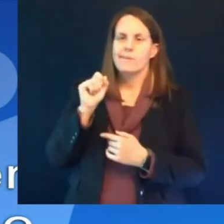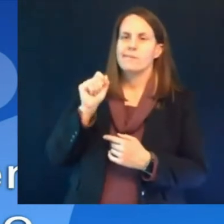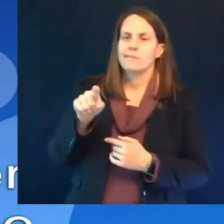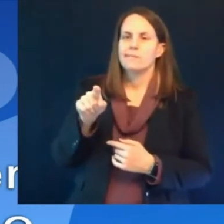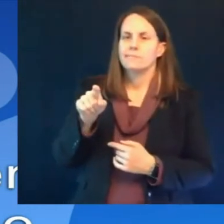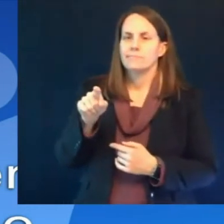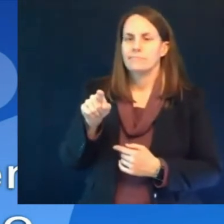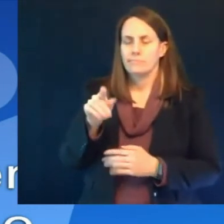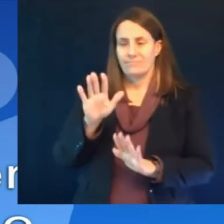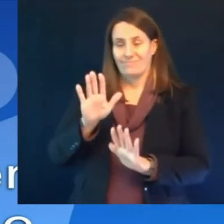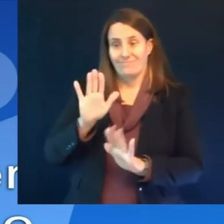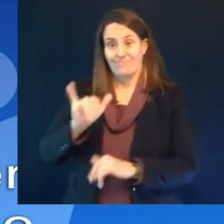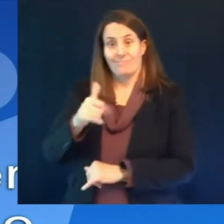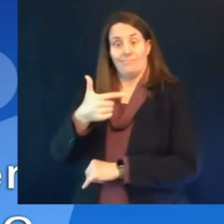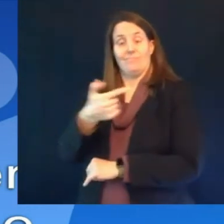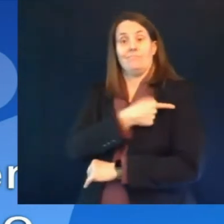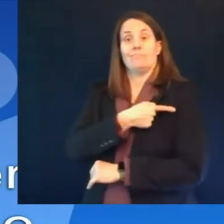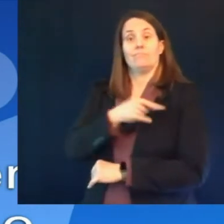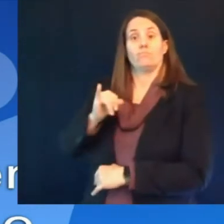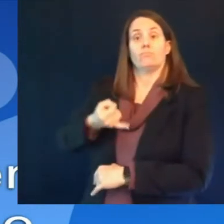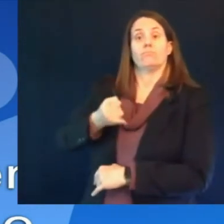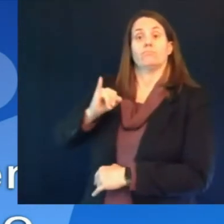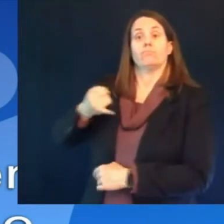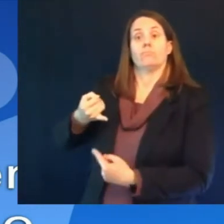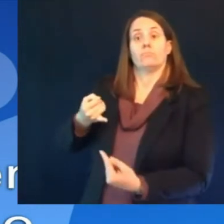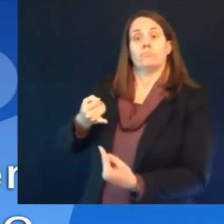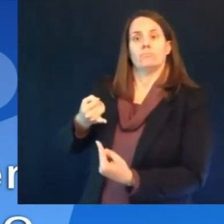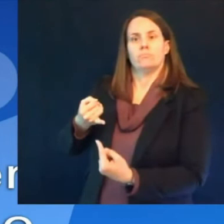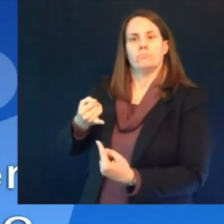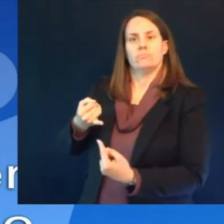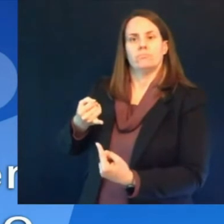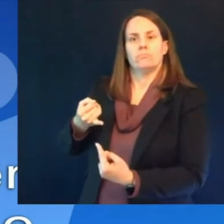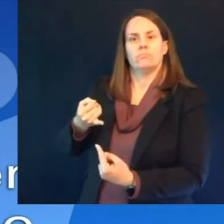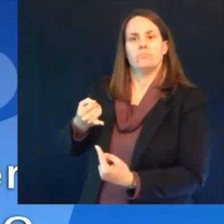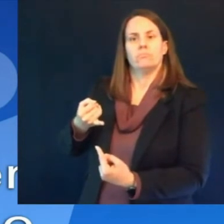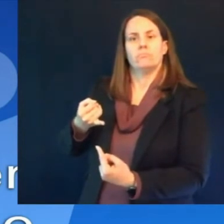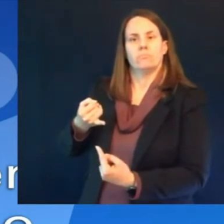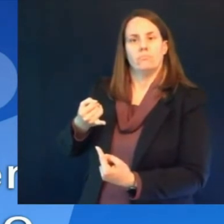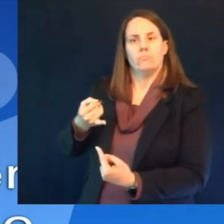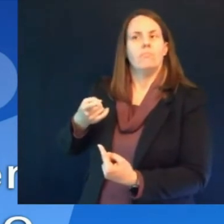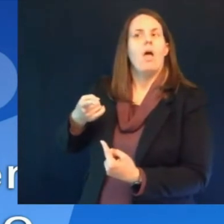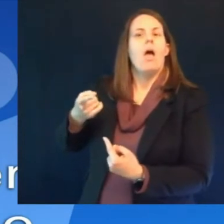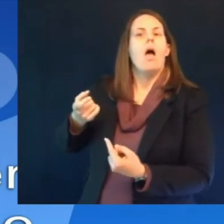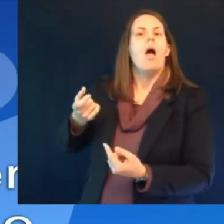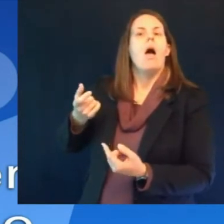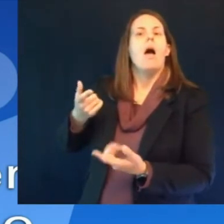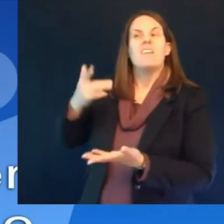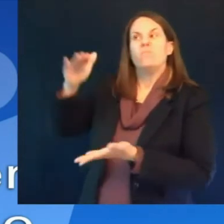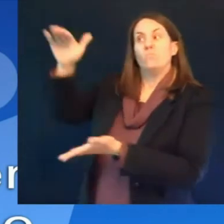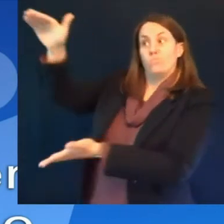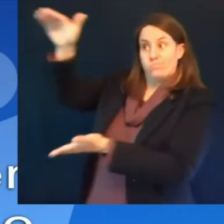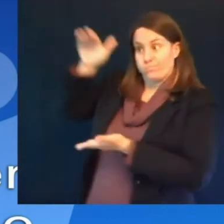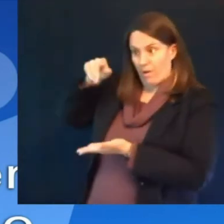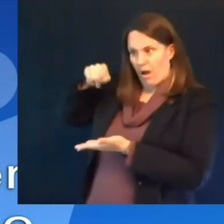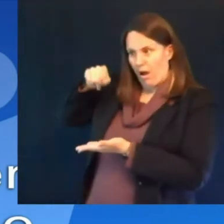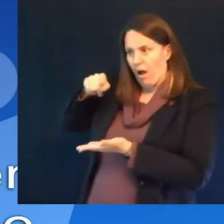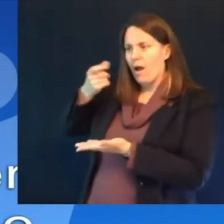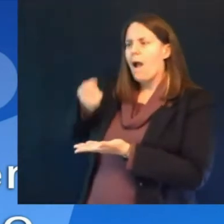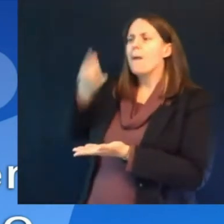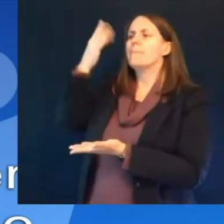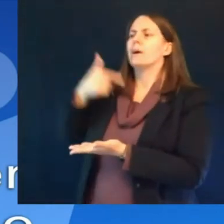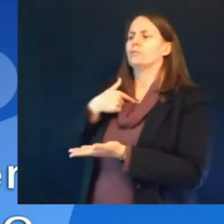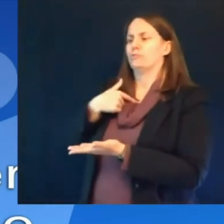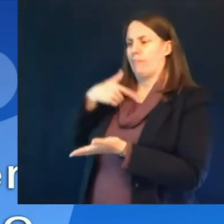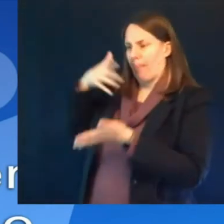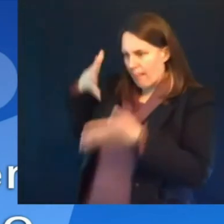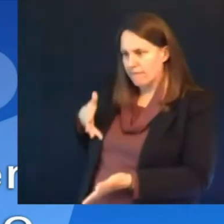state hasn't been administered yet and um what happens to shipments coming into wisconsin are they still going to arrive or does this pause affect them in any